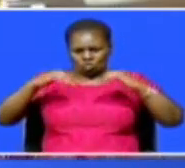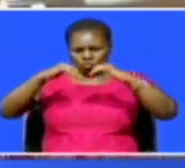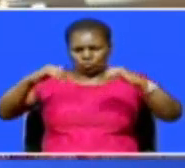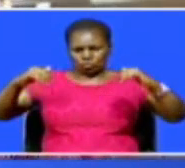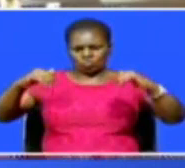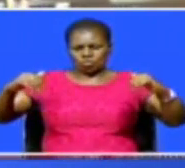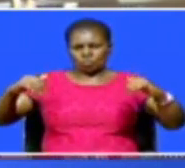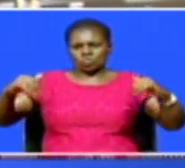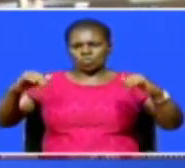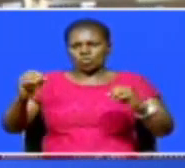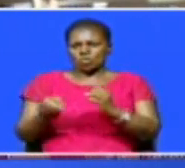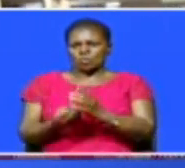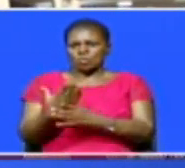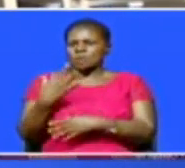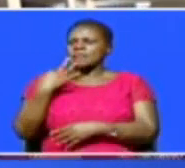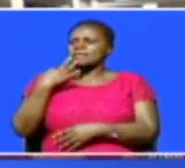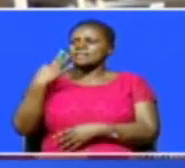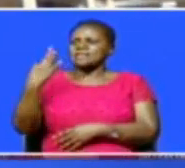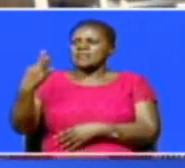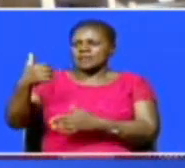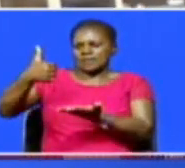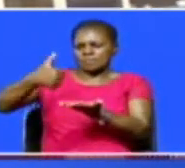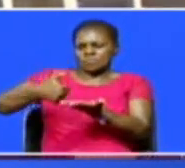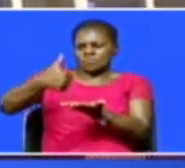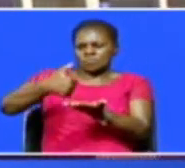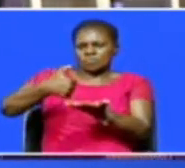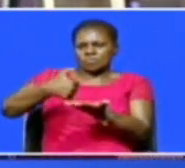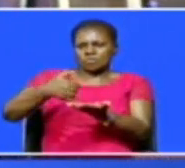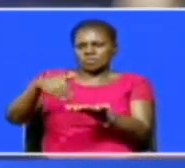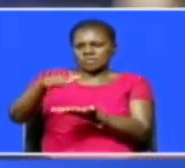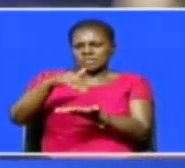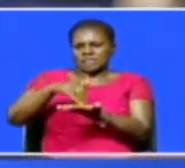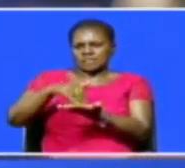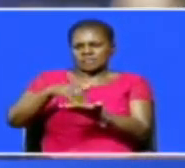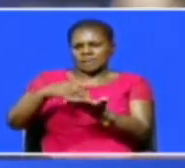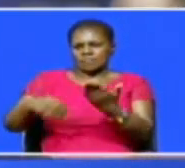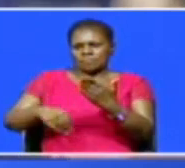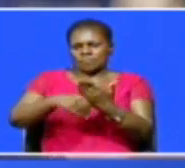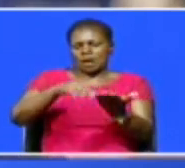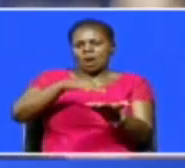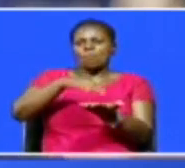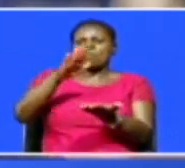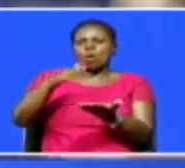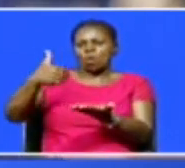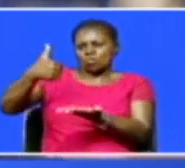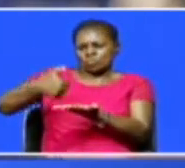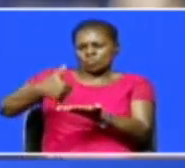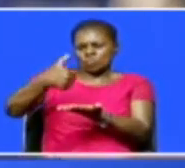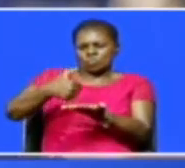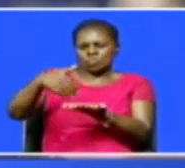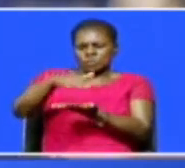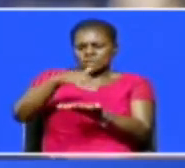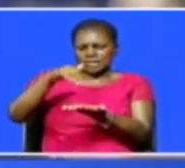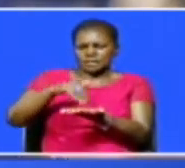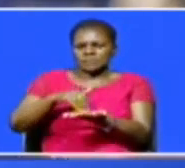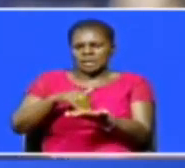We have installed more than 300 sanitization stations and we continue to add more sanitization stations across